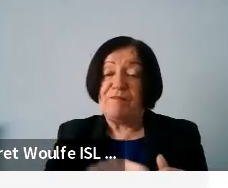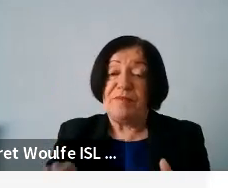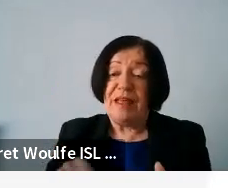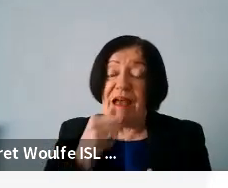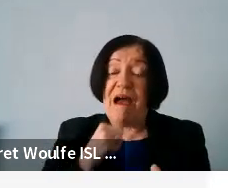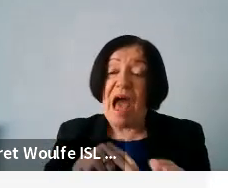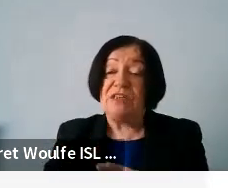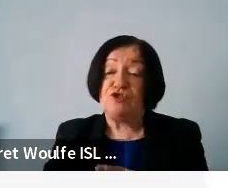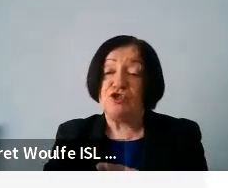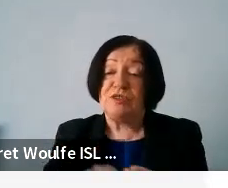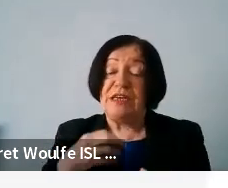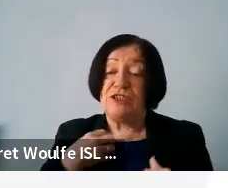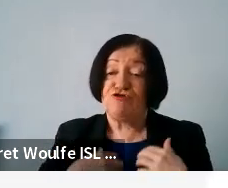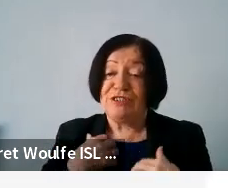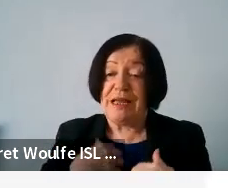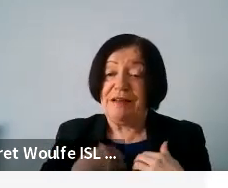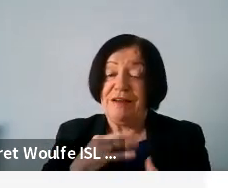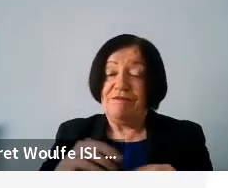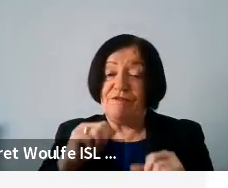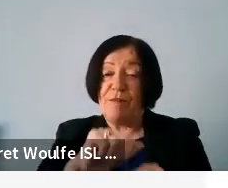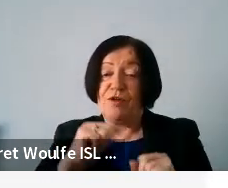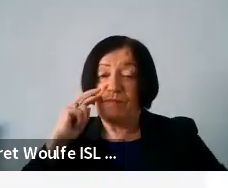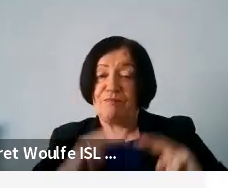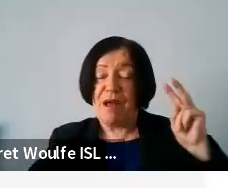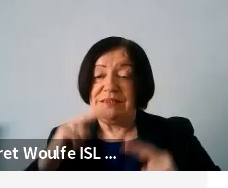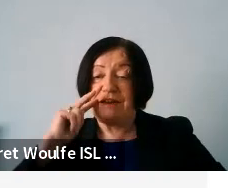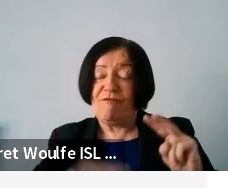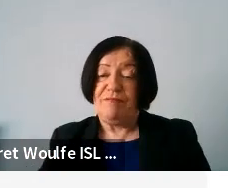answers also interesting from her perspective.